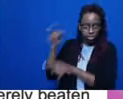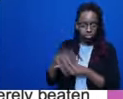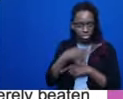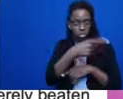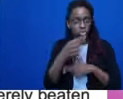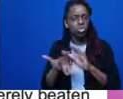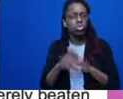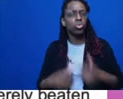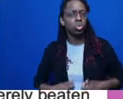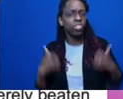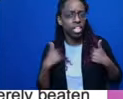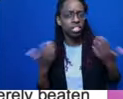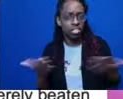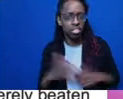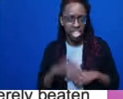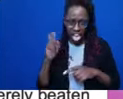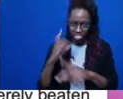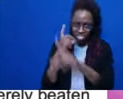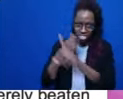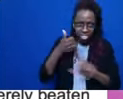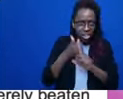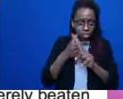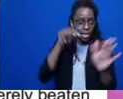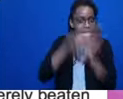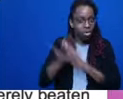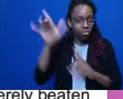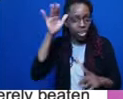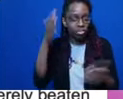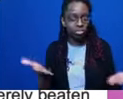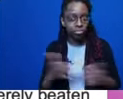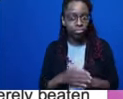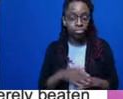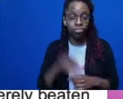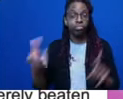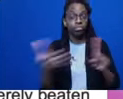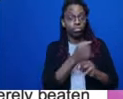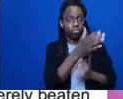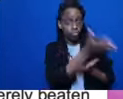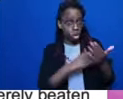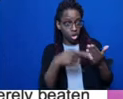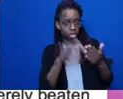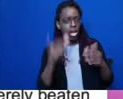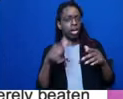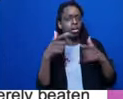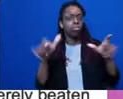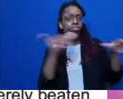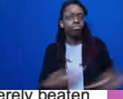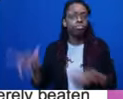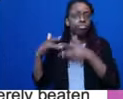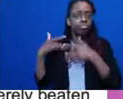is part of a larger trend. An increasing number of girls are being arrested for violent behavior in their home.